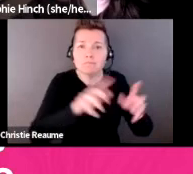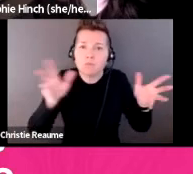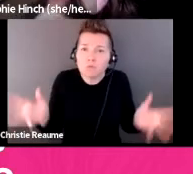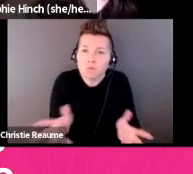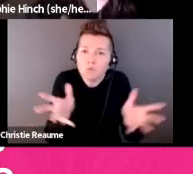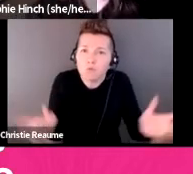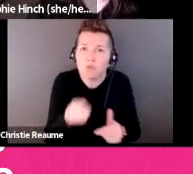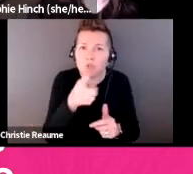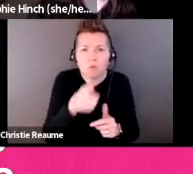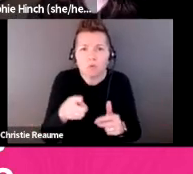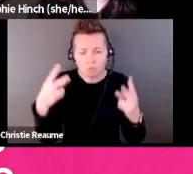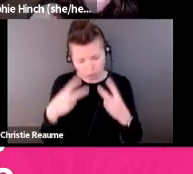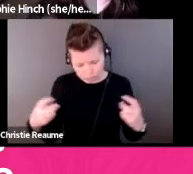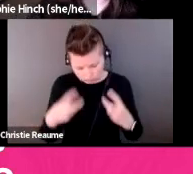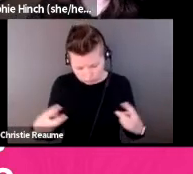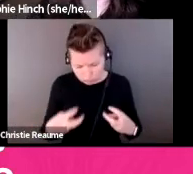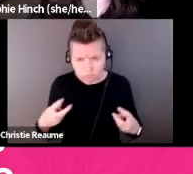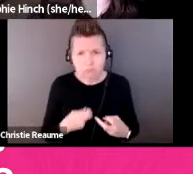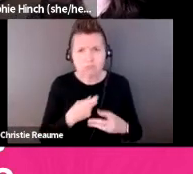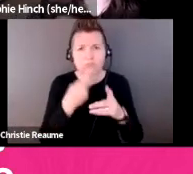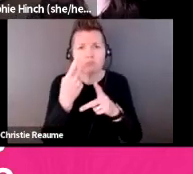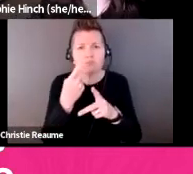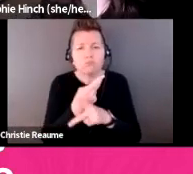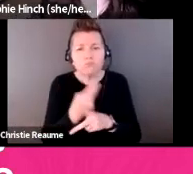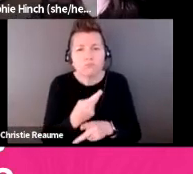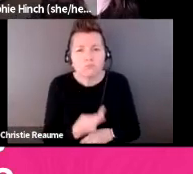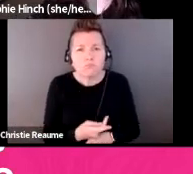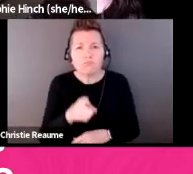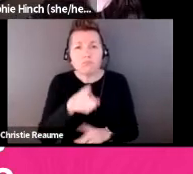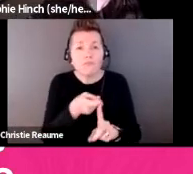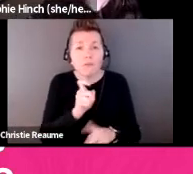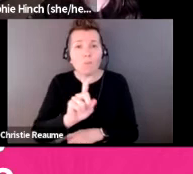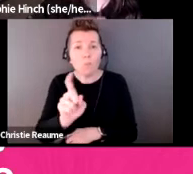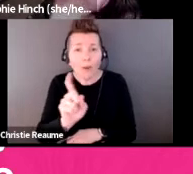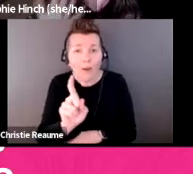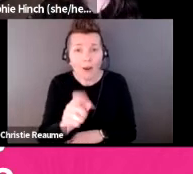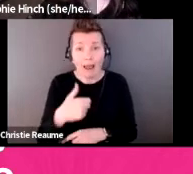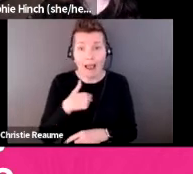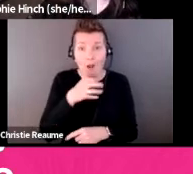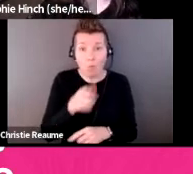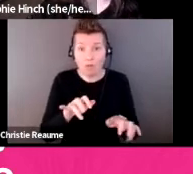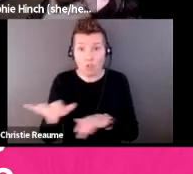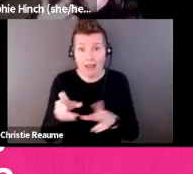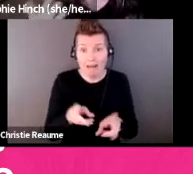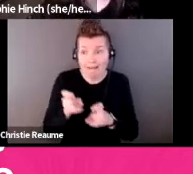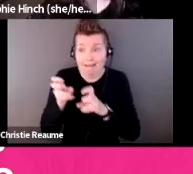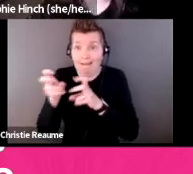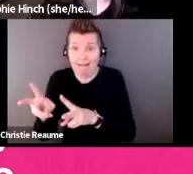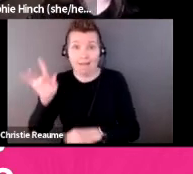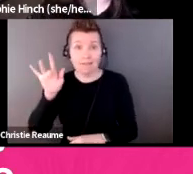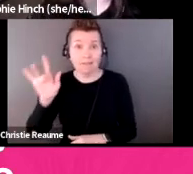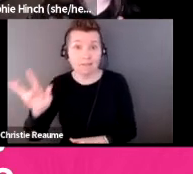same. Just in a moment, I'll drop a link in the chat box. It's a really amazing tool. It's an